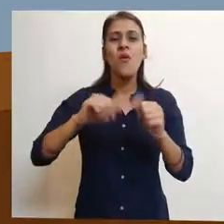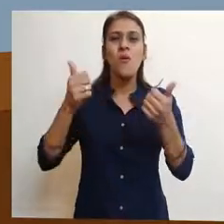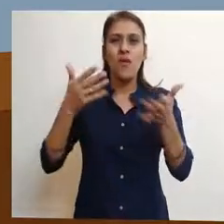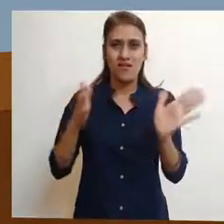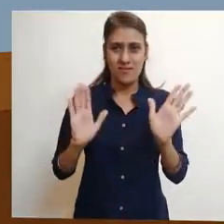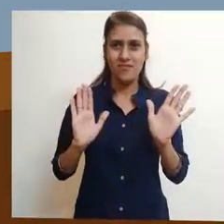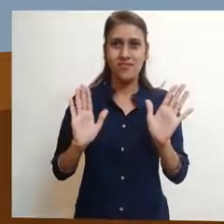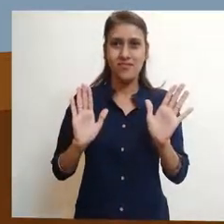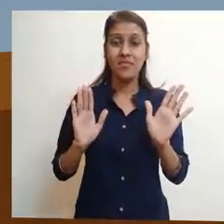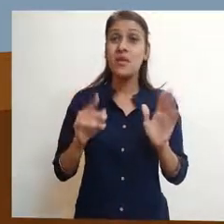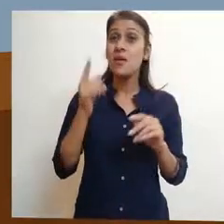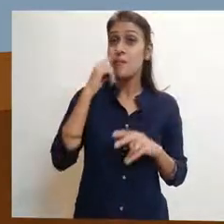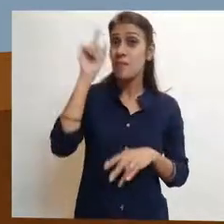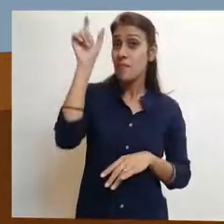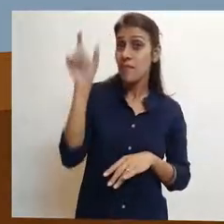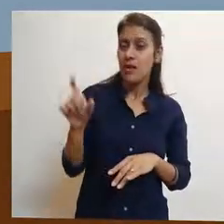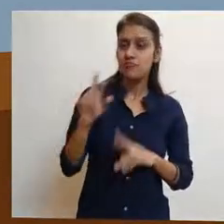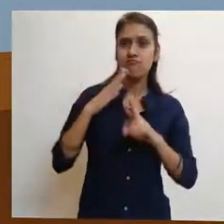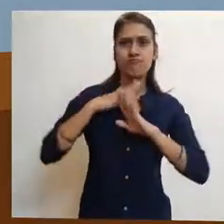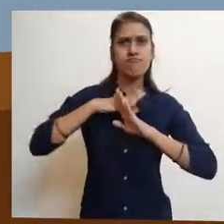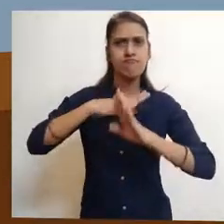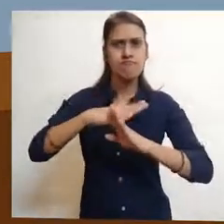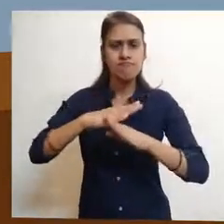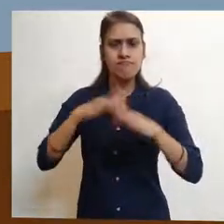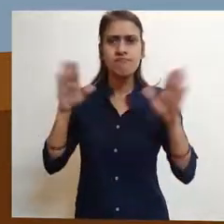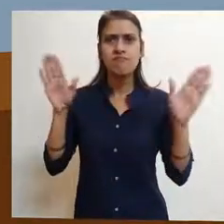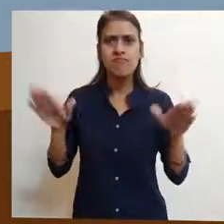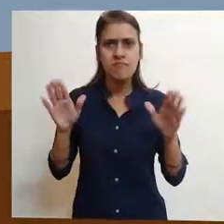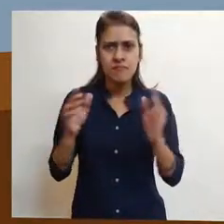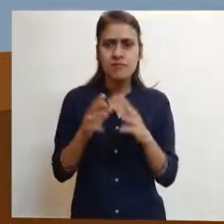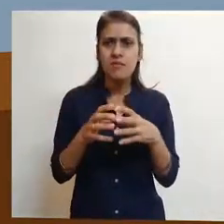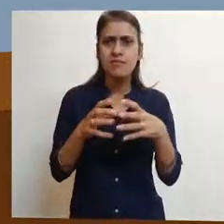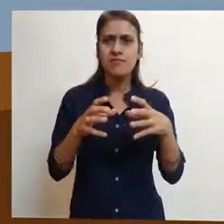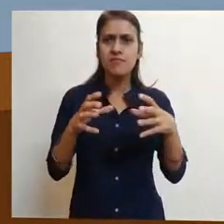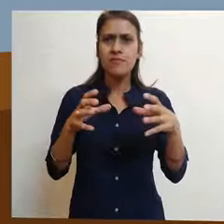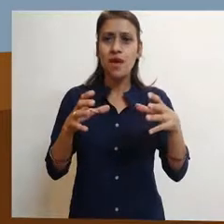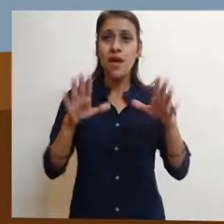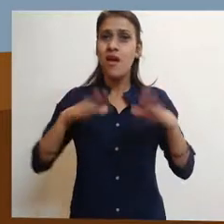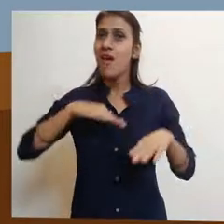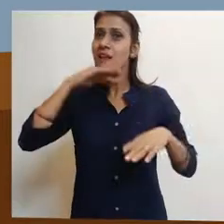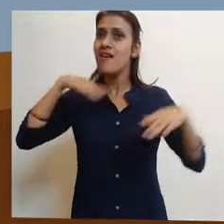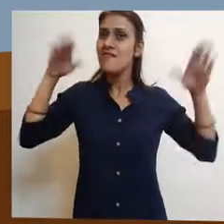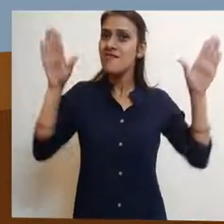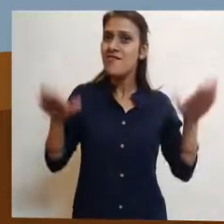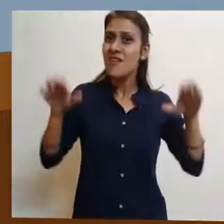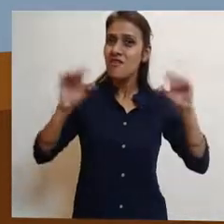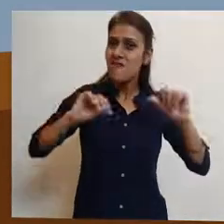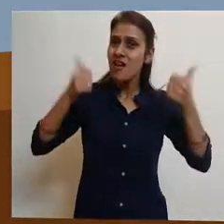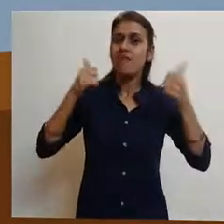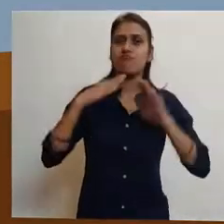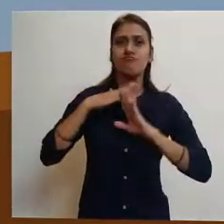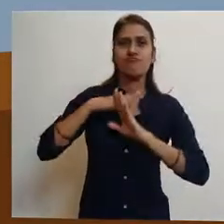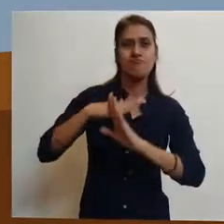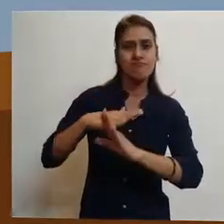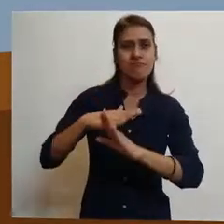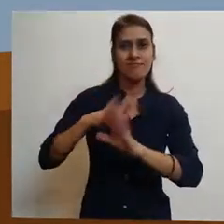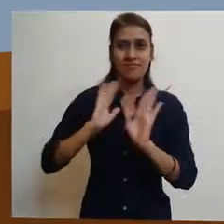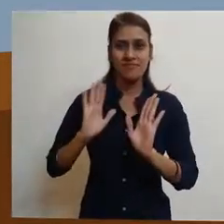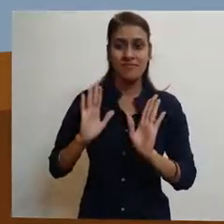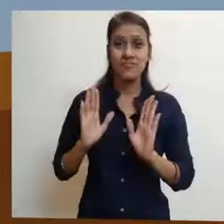The eggs hatched and the good mother protected and fed her baby until they were big enough to fly away.